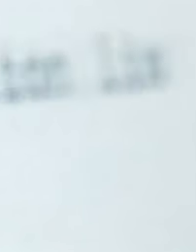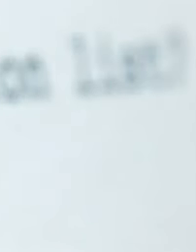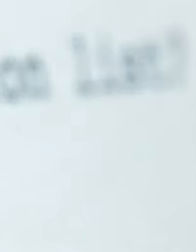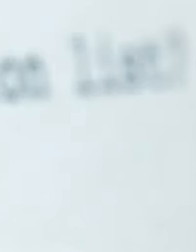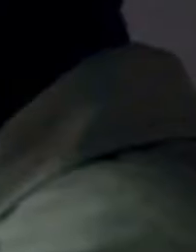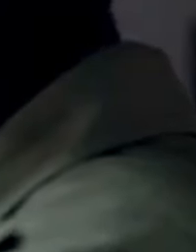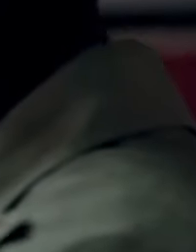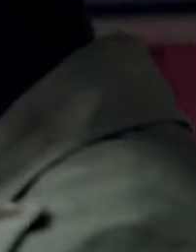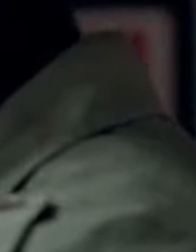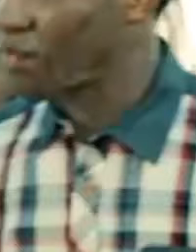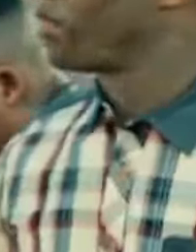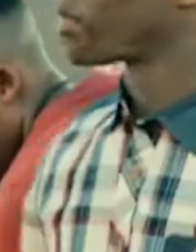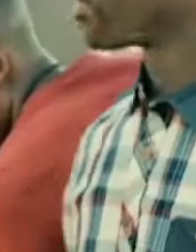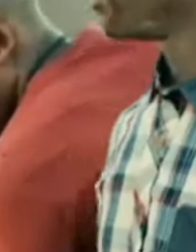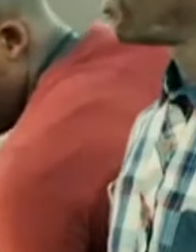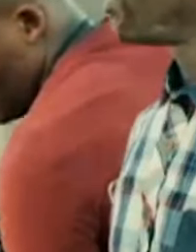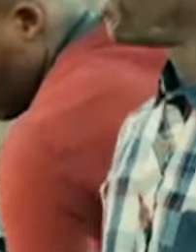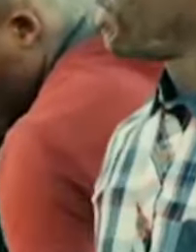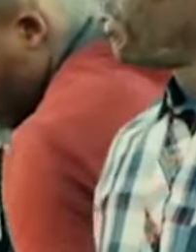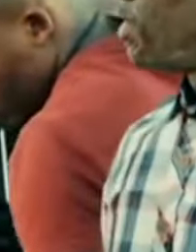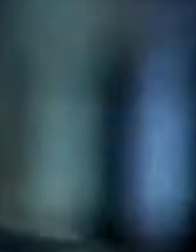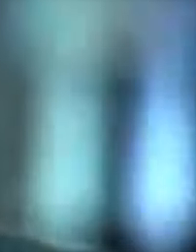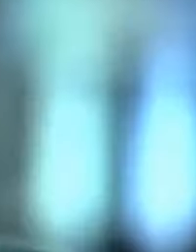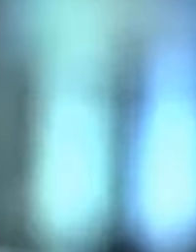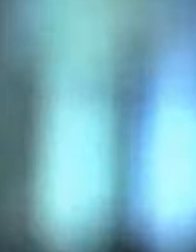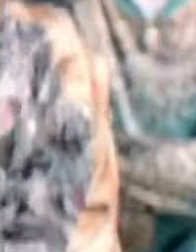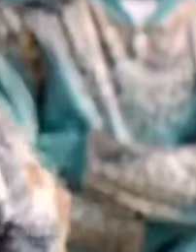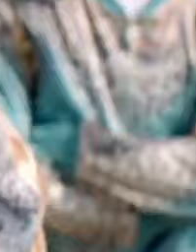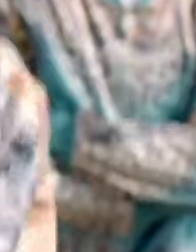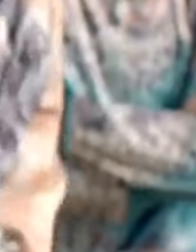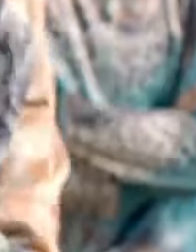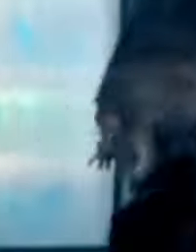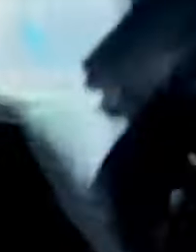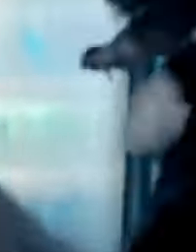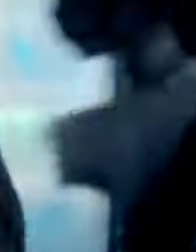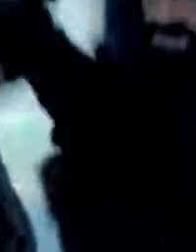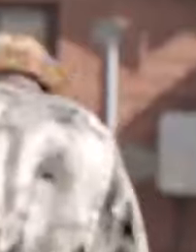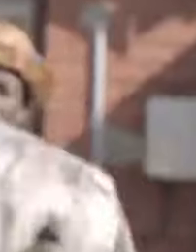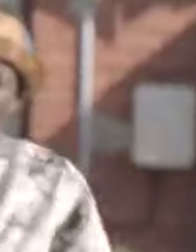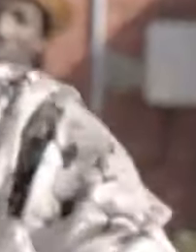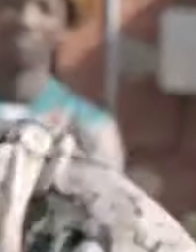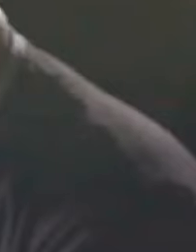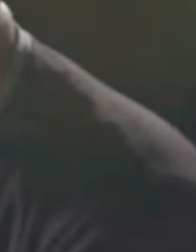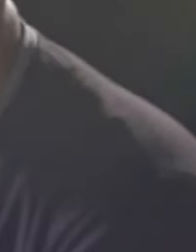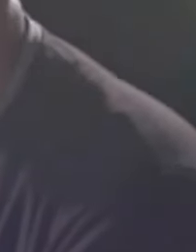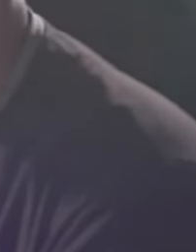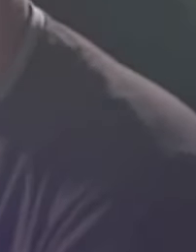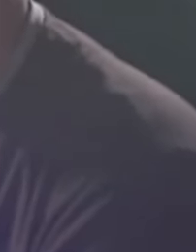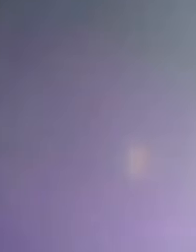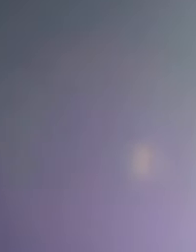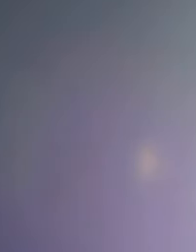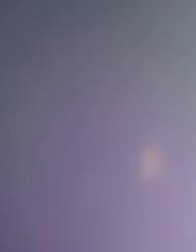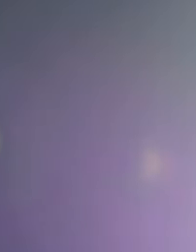From script to screen, from yelling action to taking you on a journey. Radio